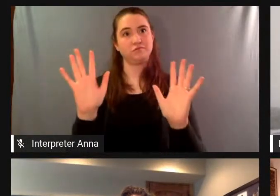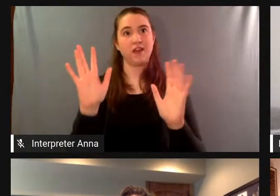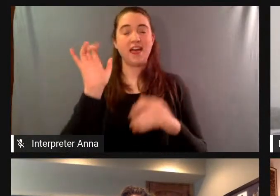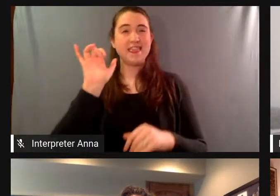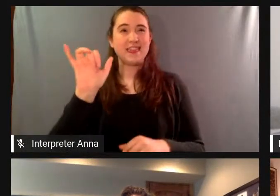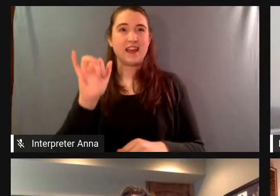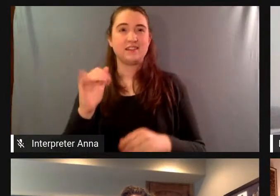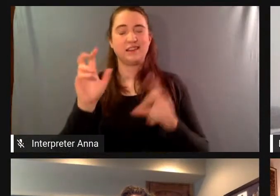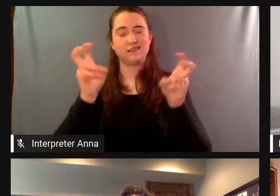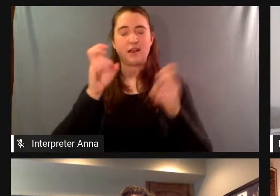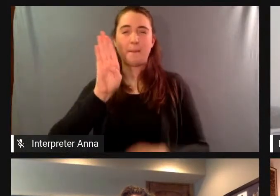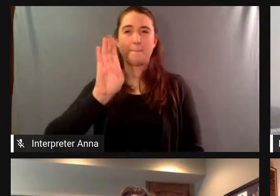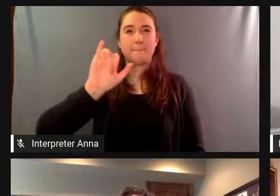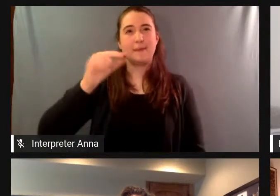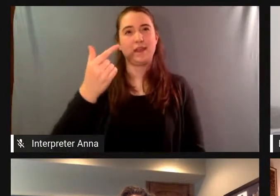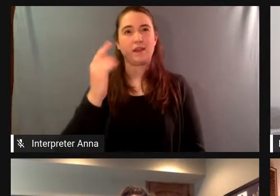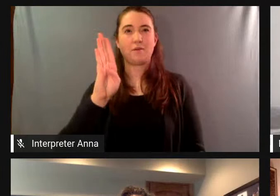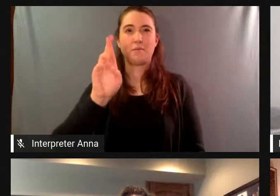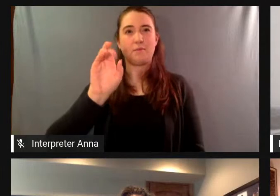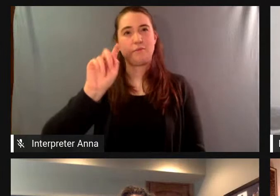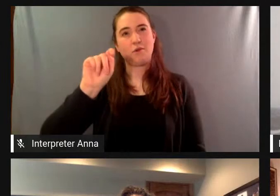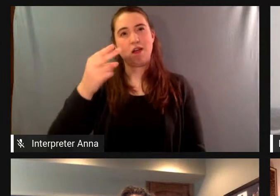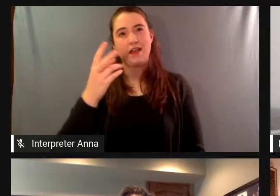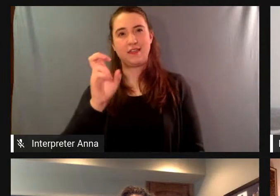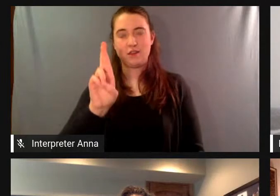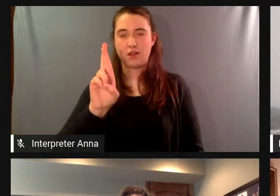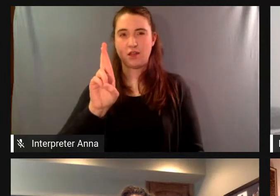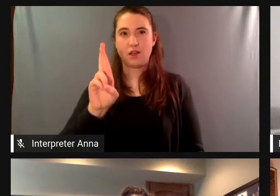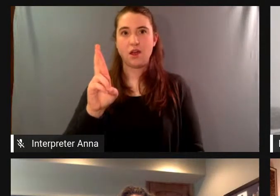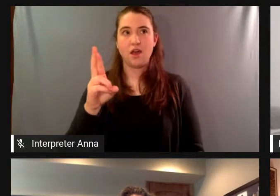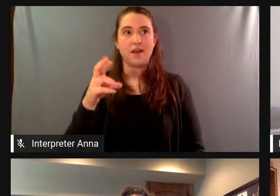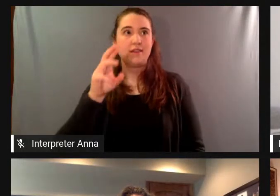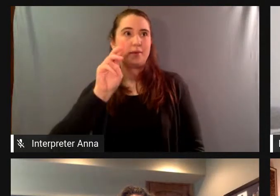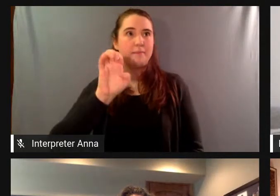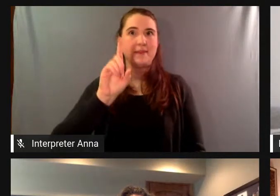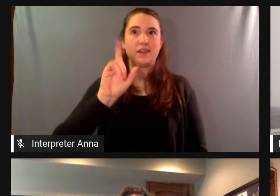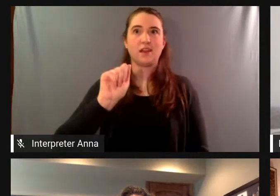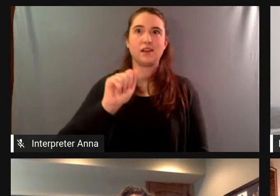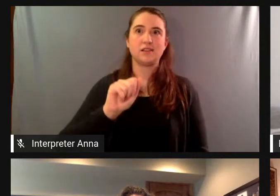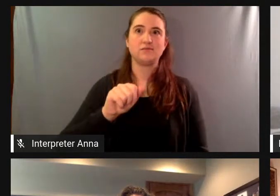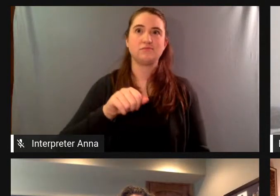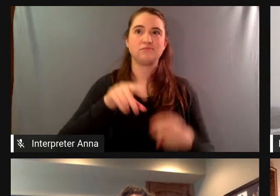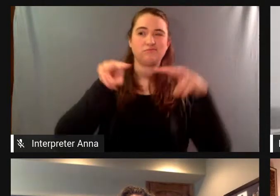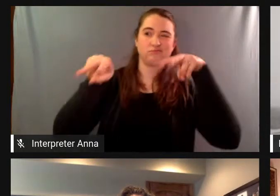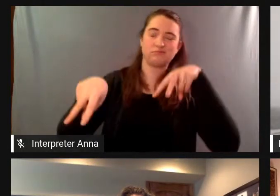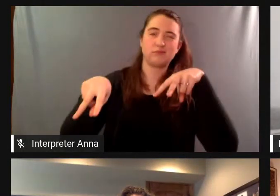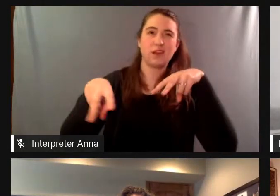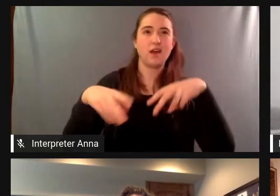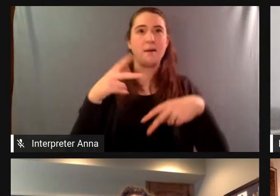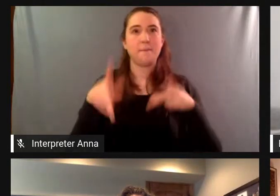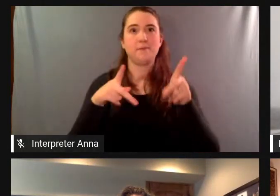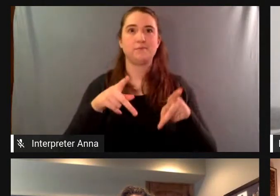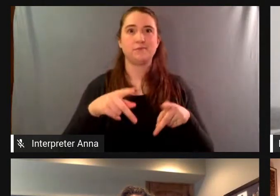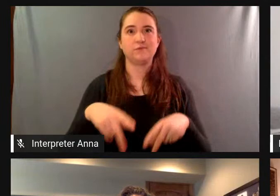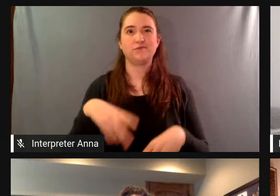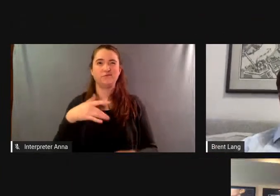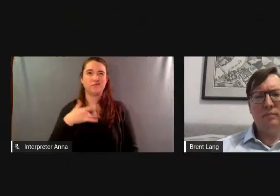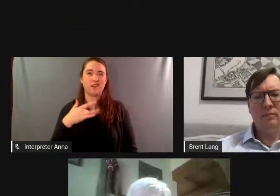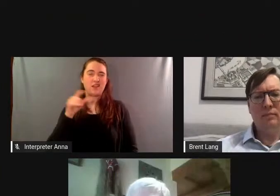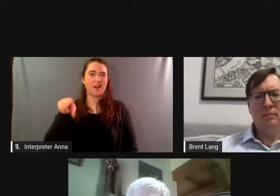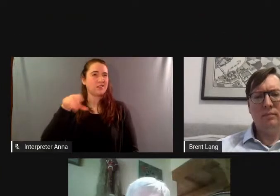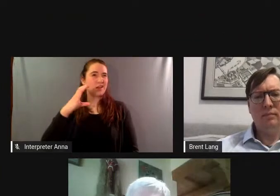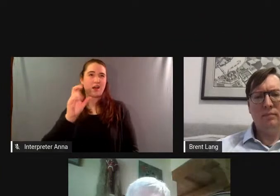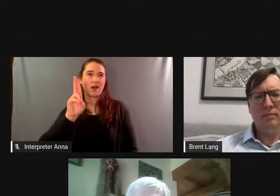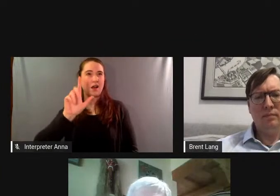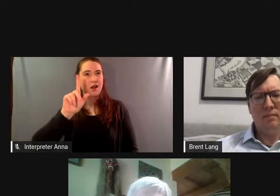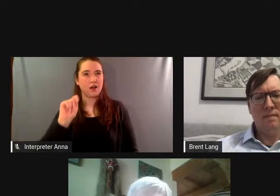expedition and adventure which had largely been rebuked from the media there were cult accusations of uh the people who